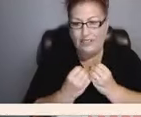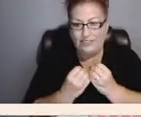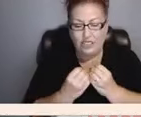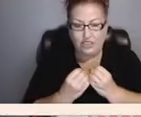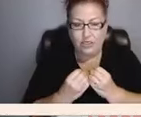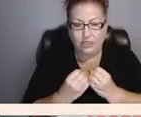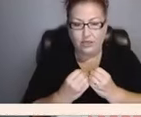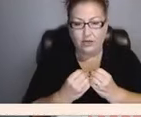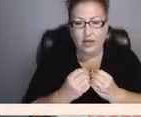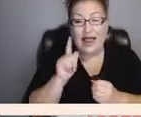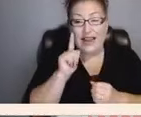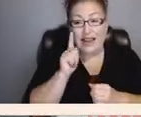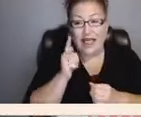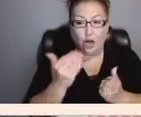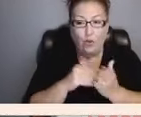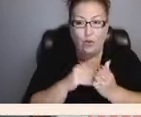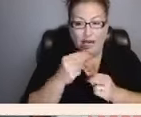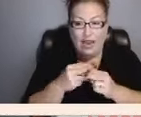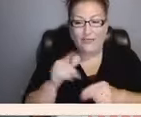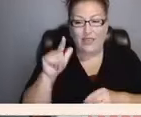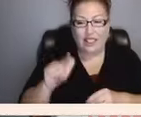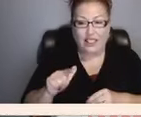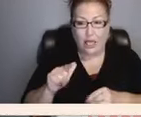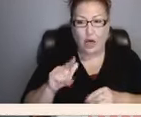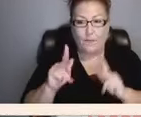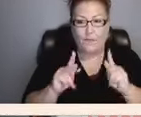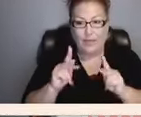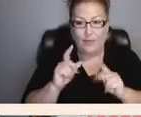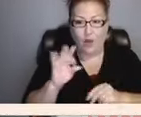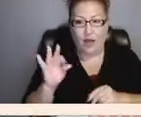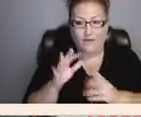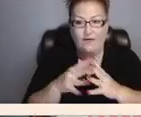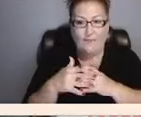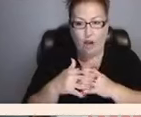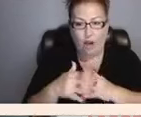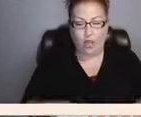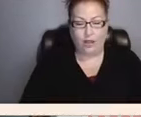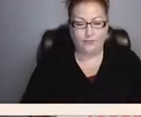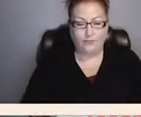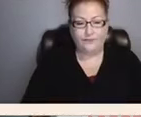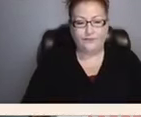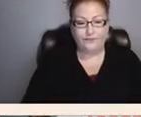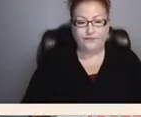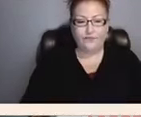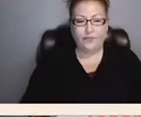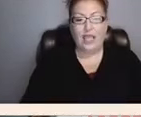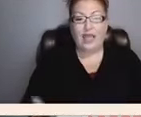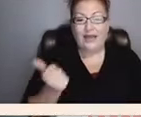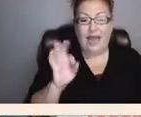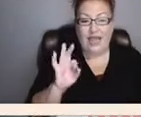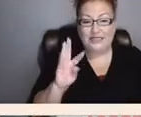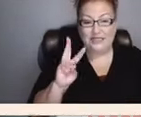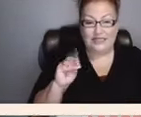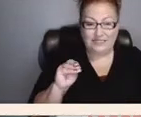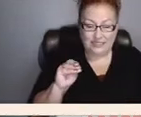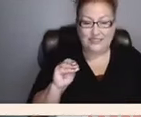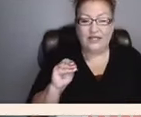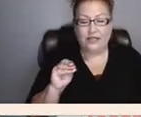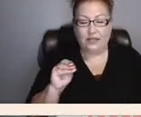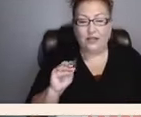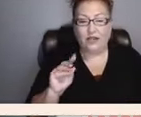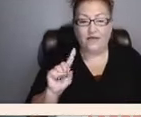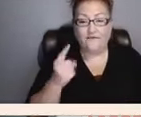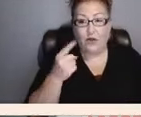renamed the little people of america america in 1960 the first accessible